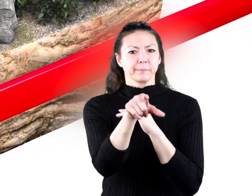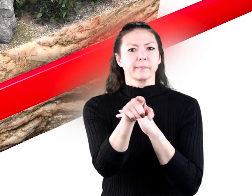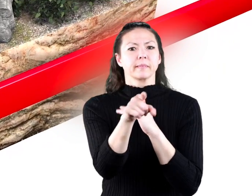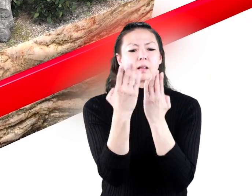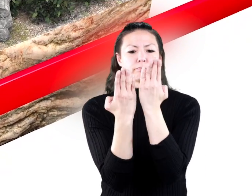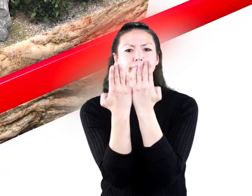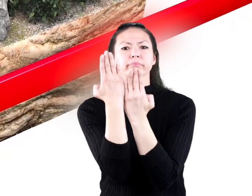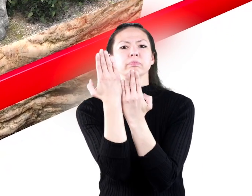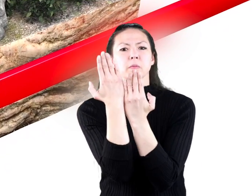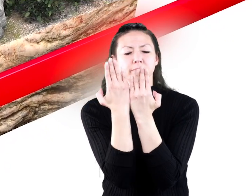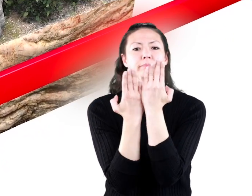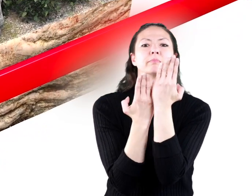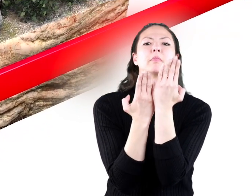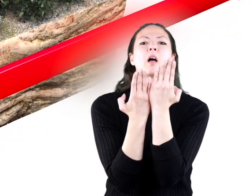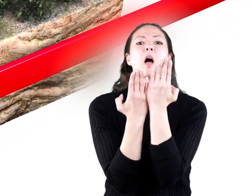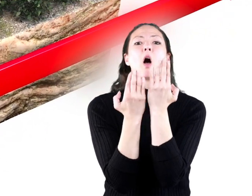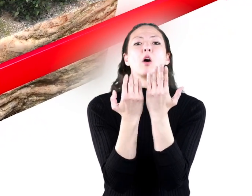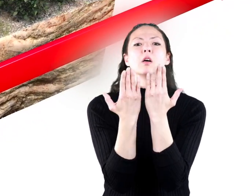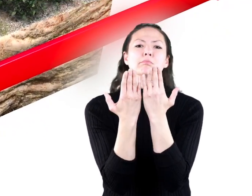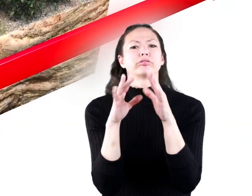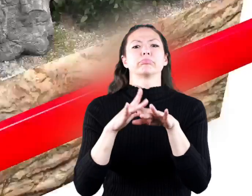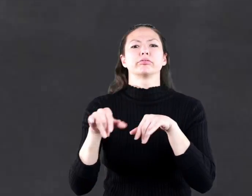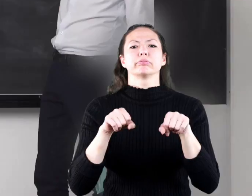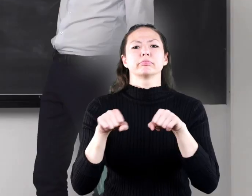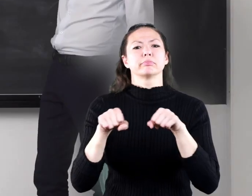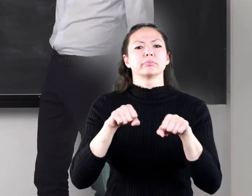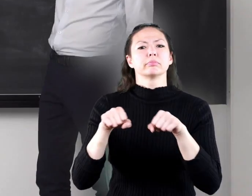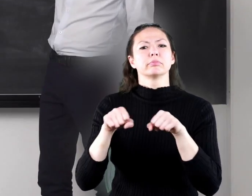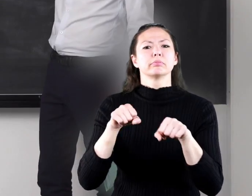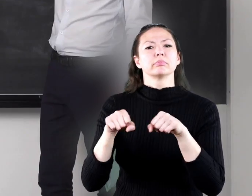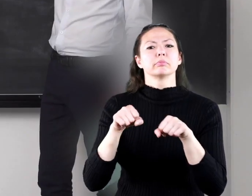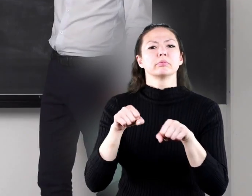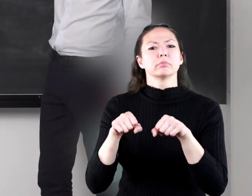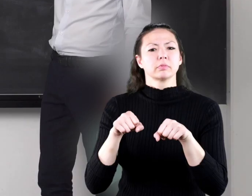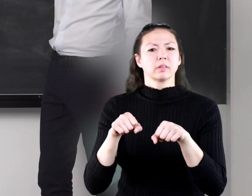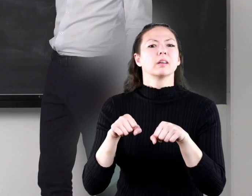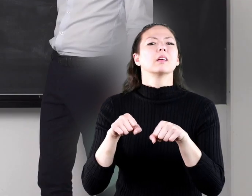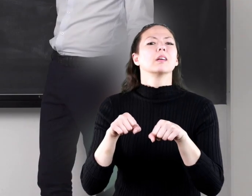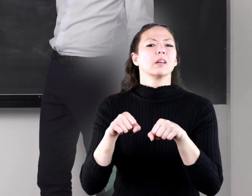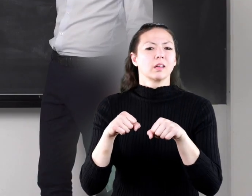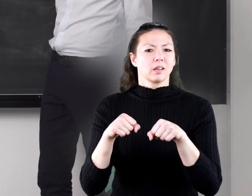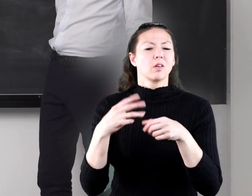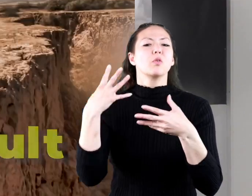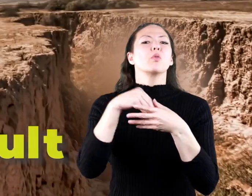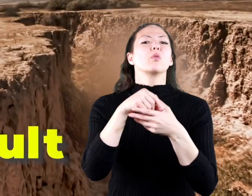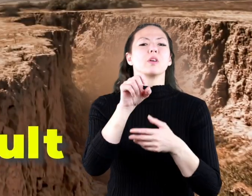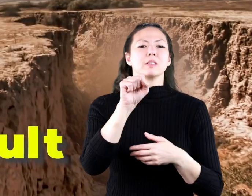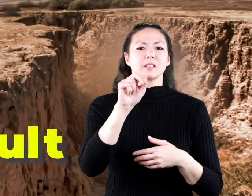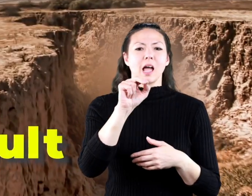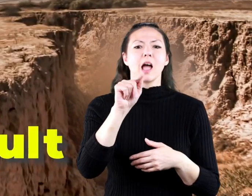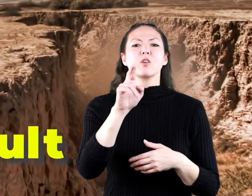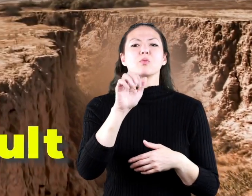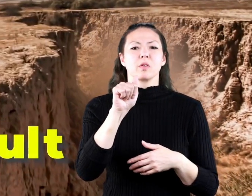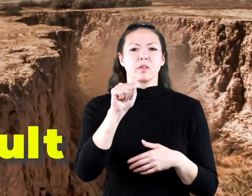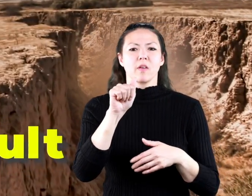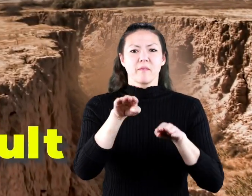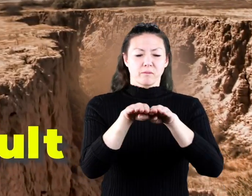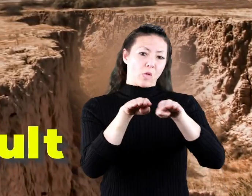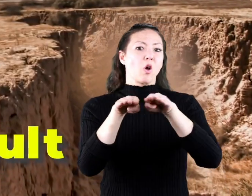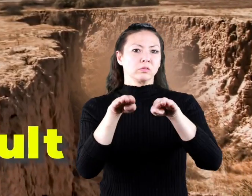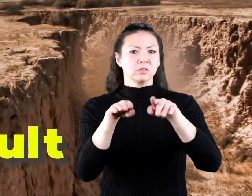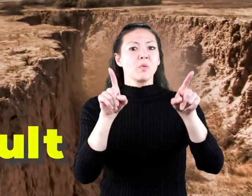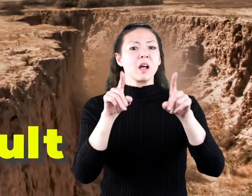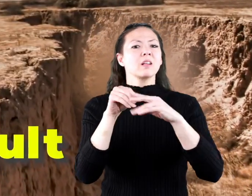boundary is more likely to create earthquakes examples of transform boundaries include the san andreas fault in